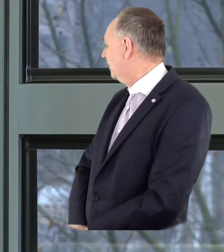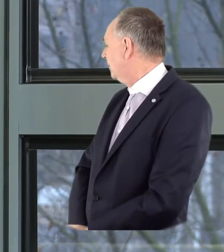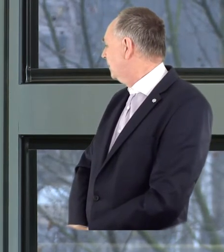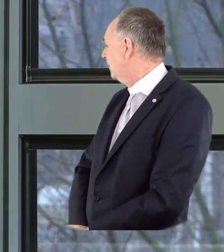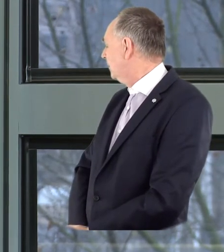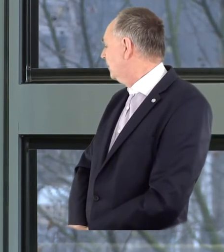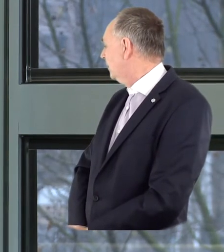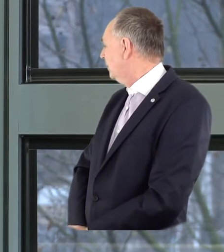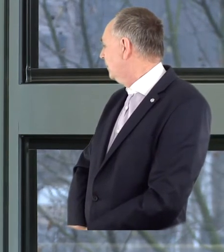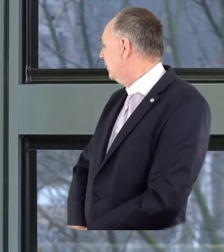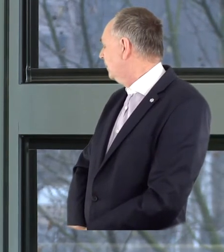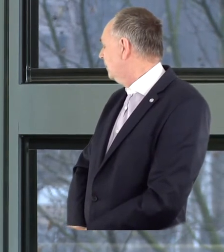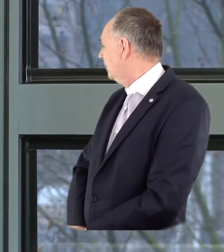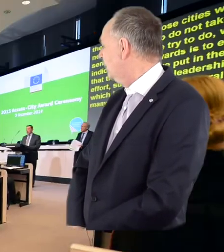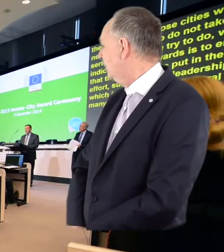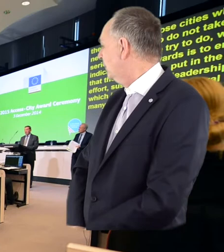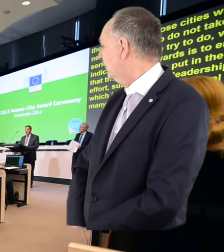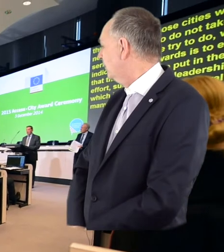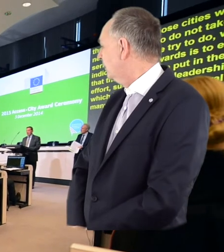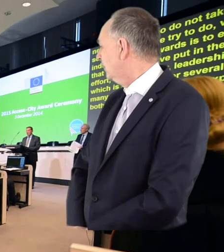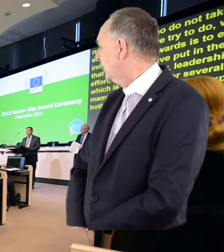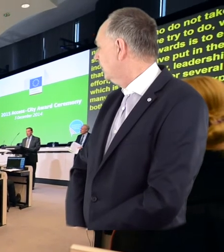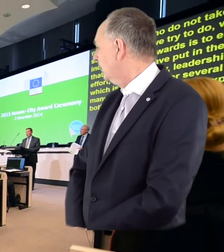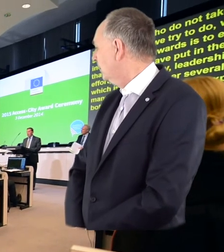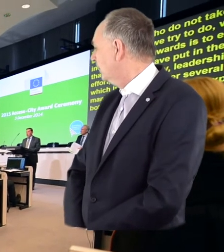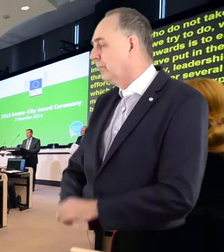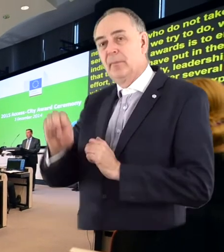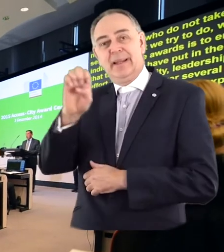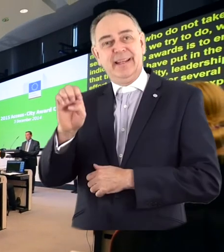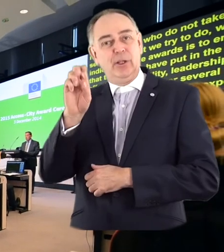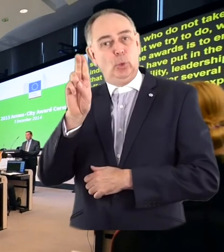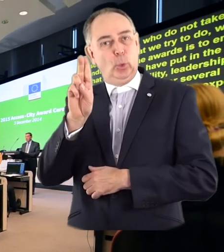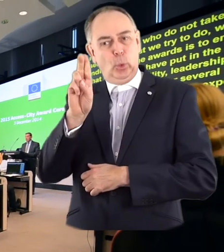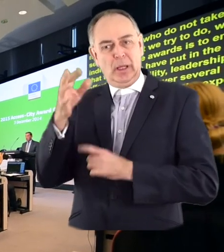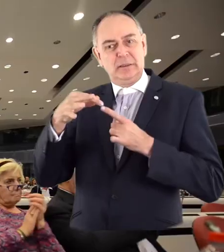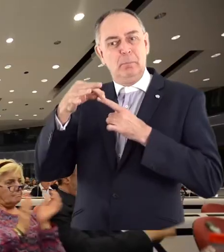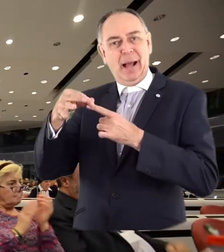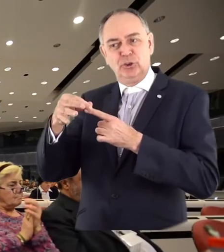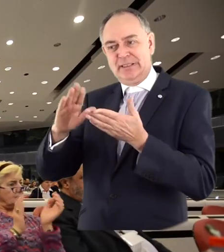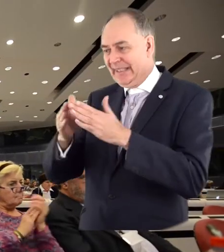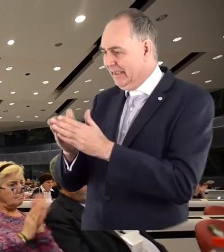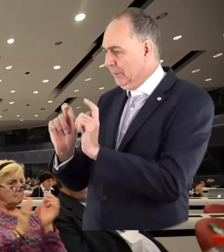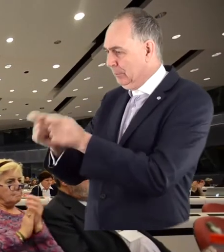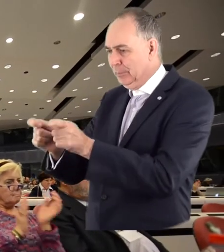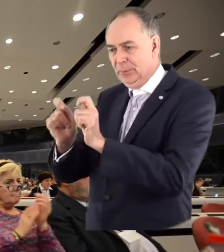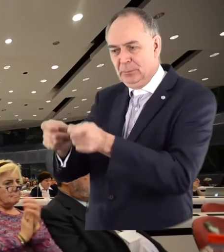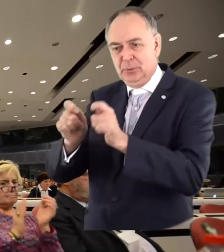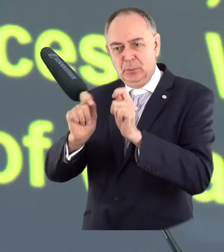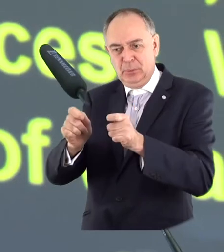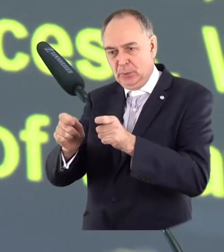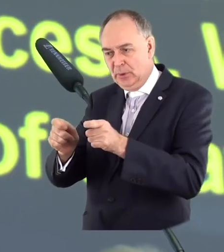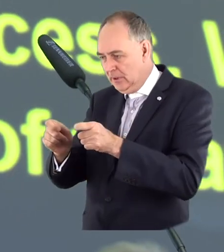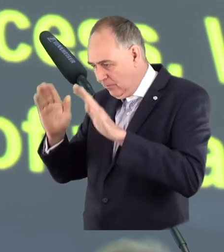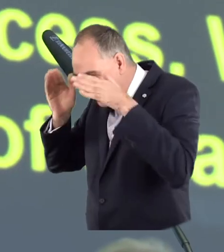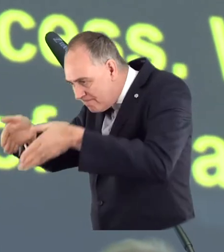So it will be our mission also in the future. The European Commission awards special mentions to cities that are pioneers in